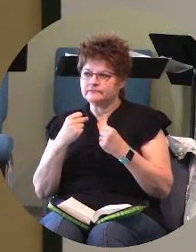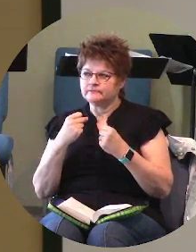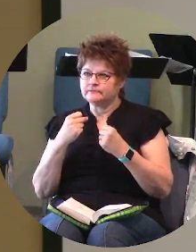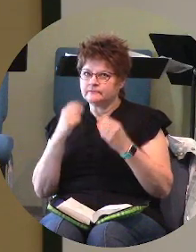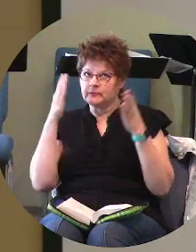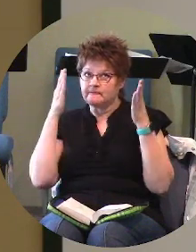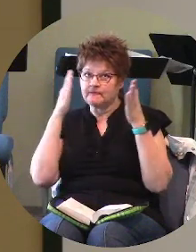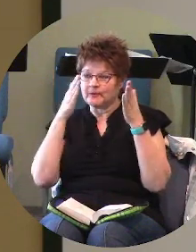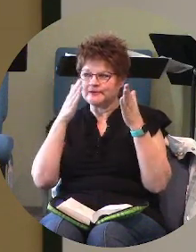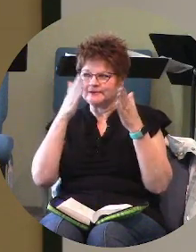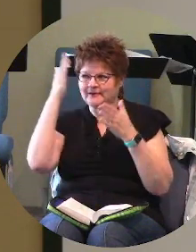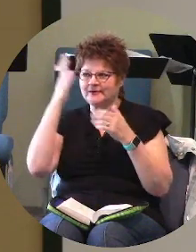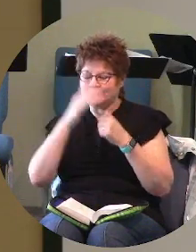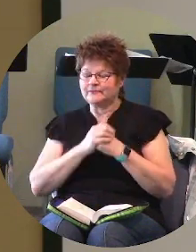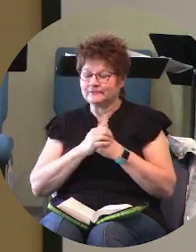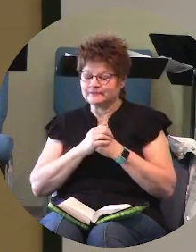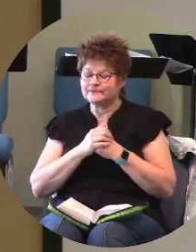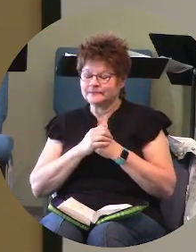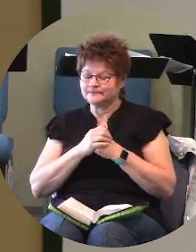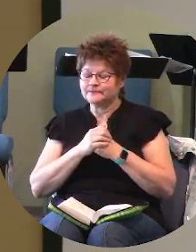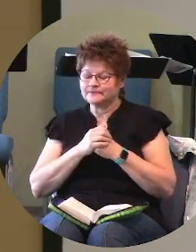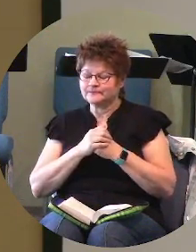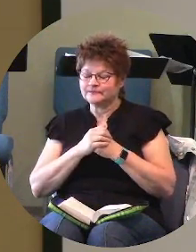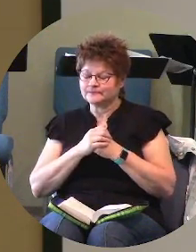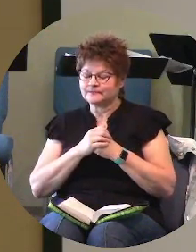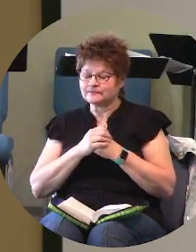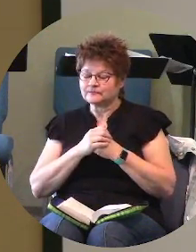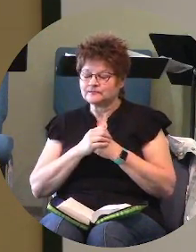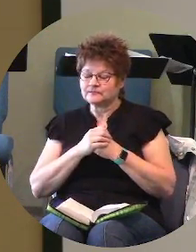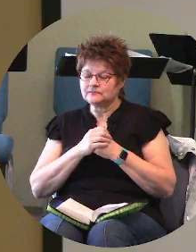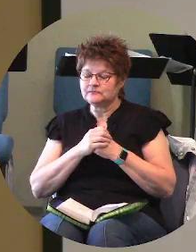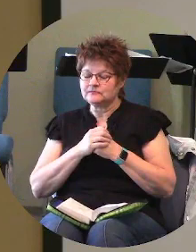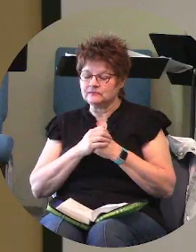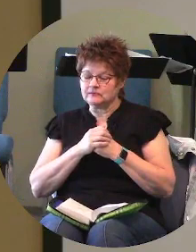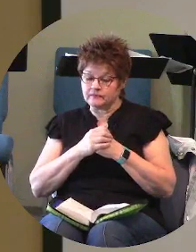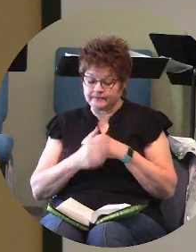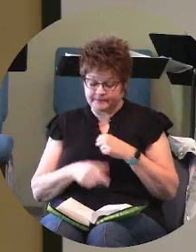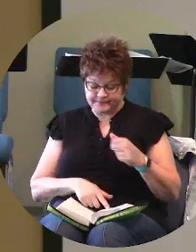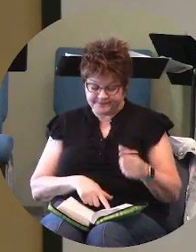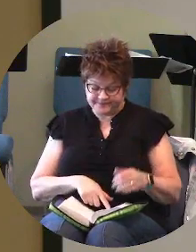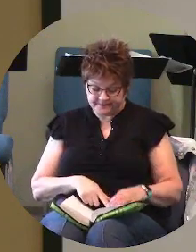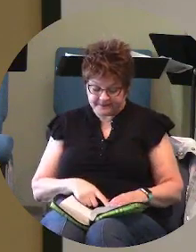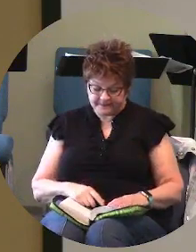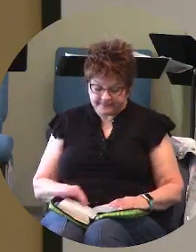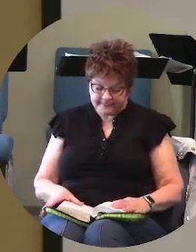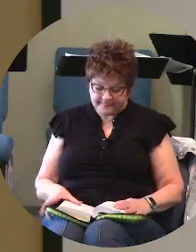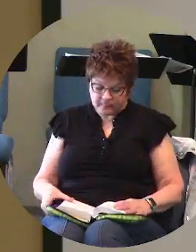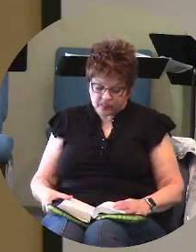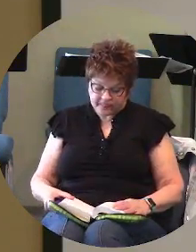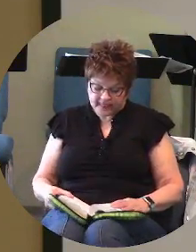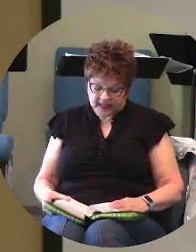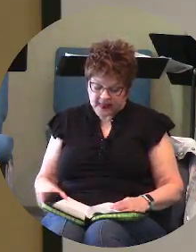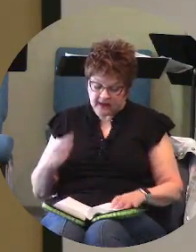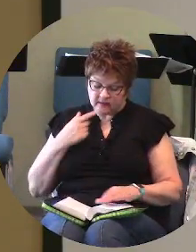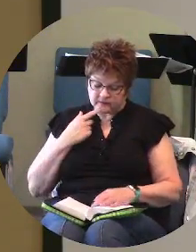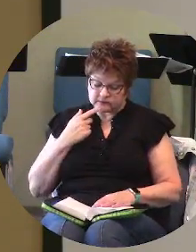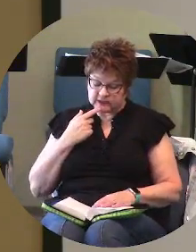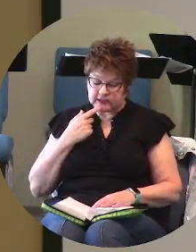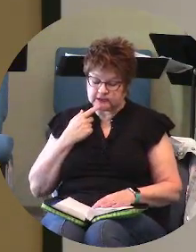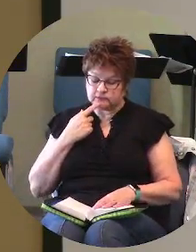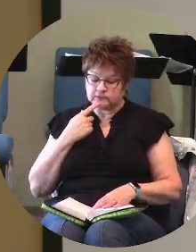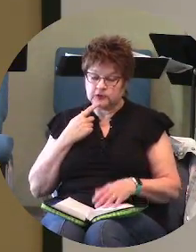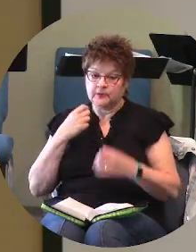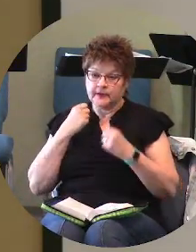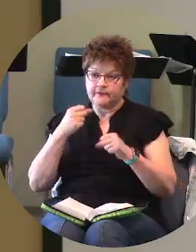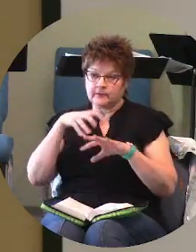focused on you and here's what else the psalmist says um he says you'll be firmly planted and all